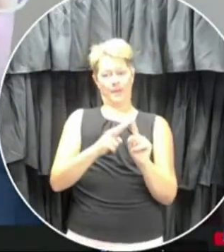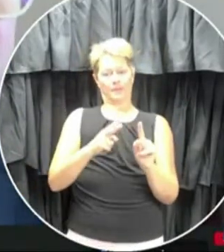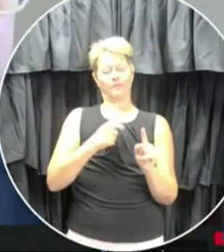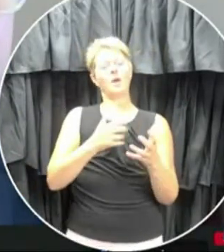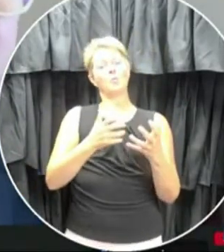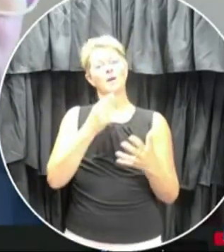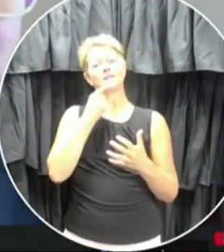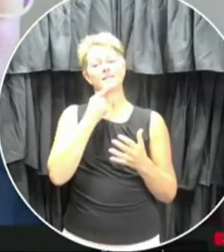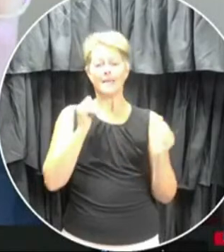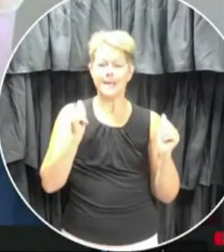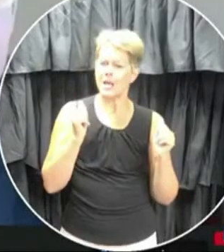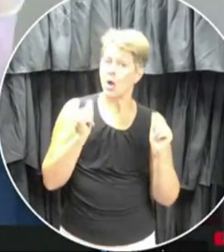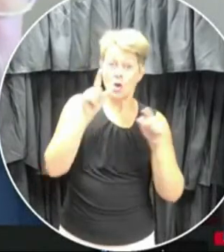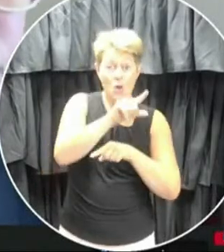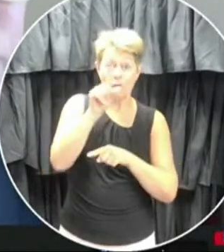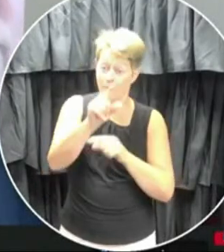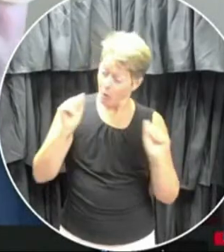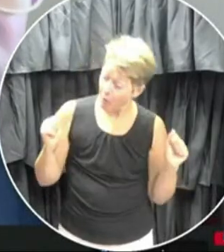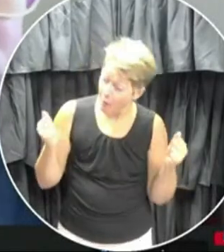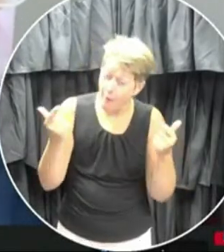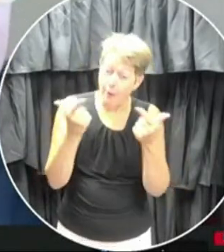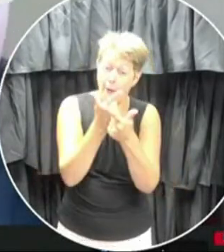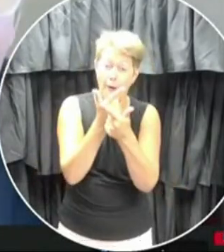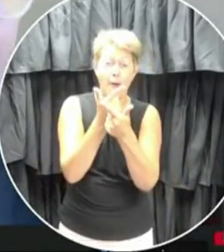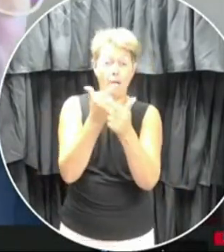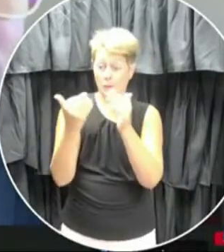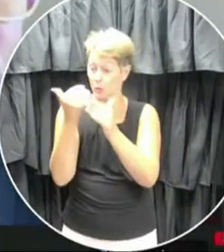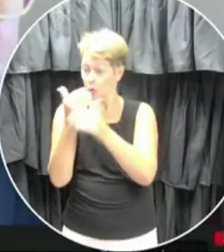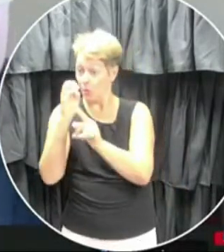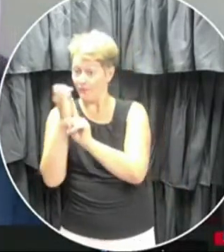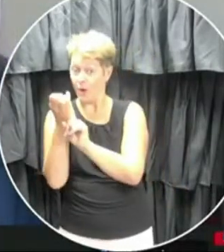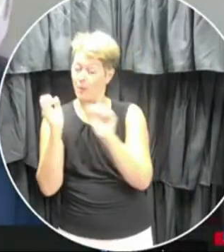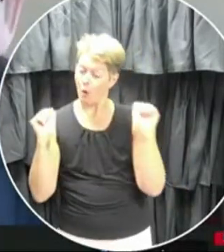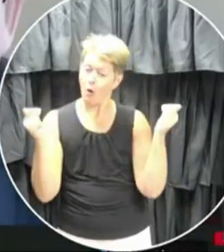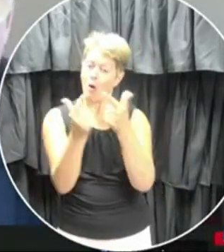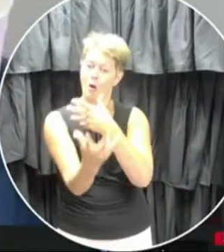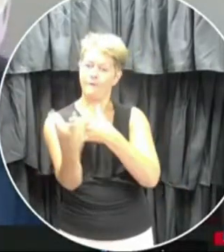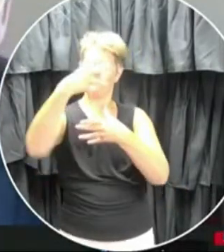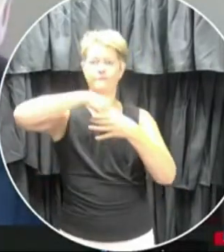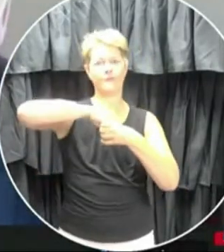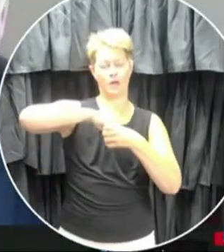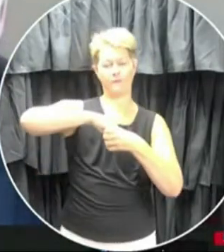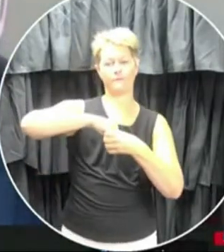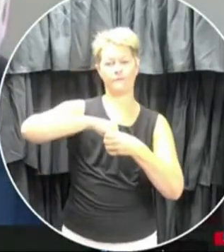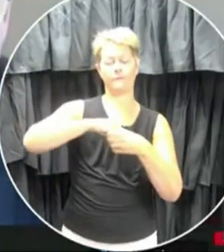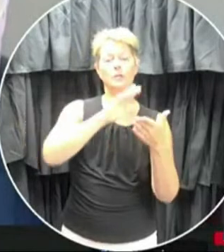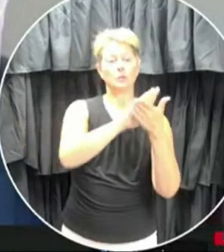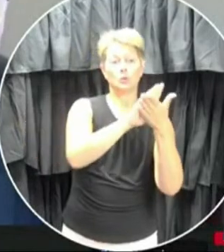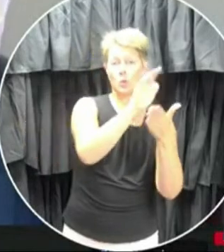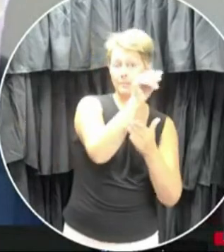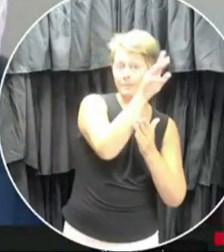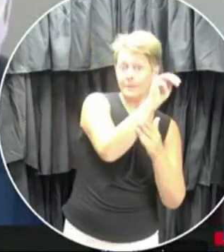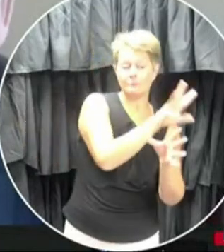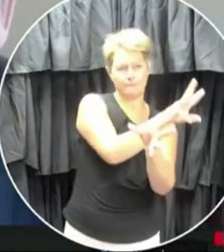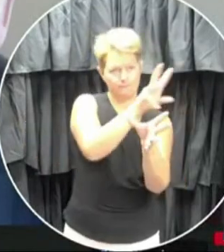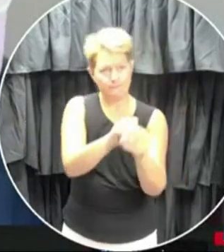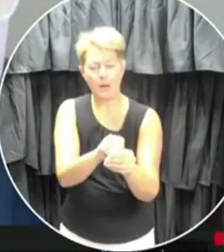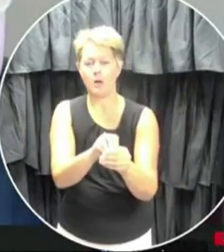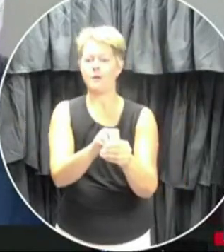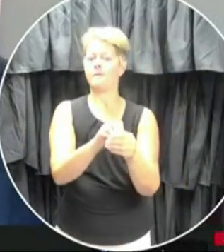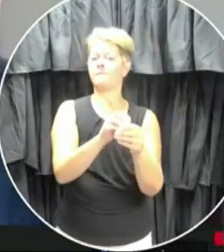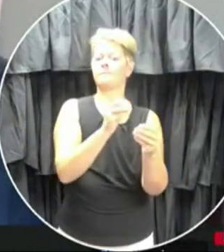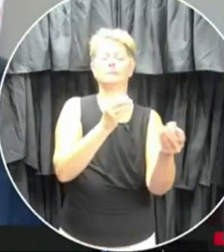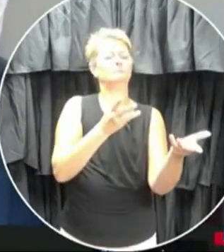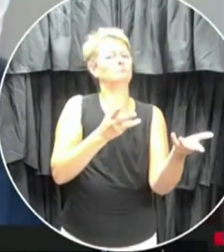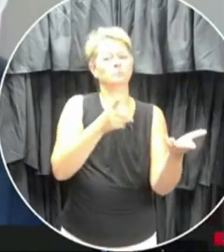all levels of government to the highest level, even in the new environment are engaged. Our school administrators are engaged and whatever